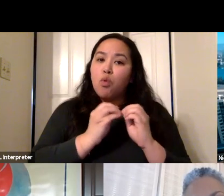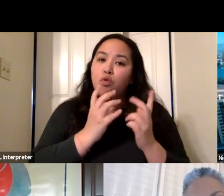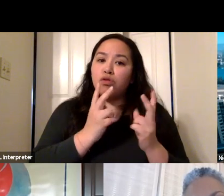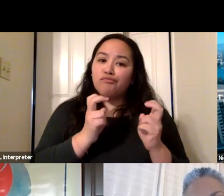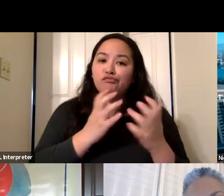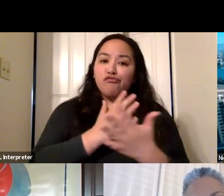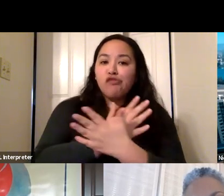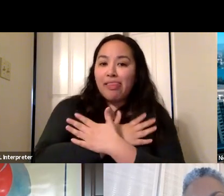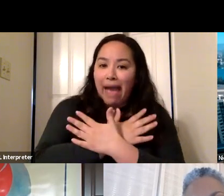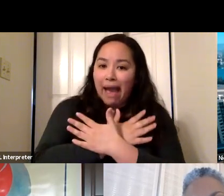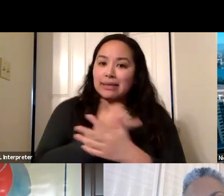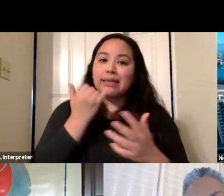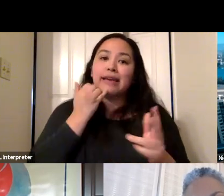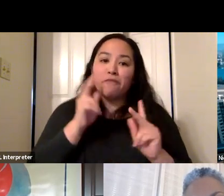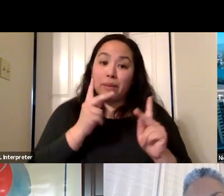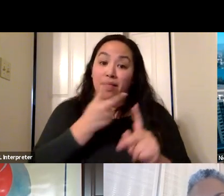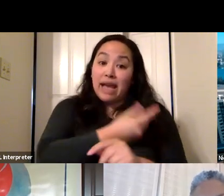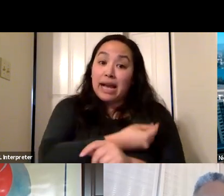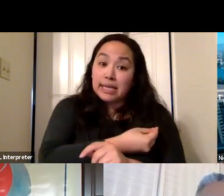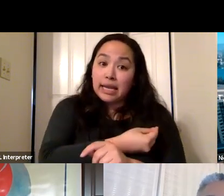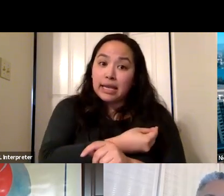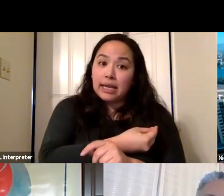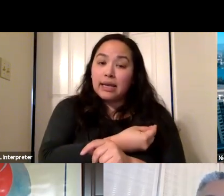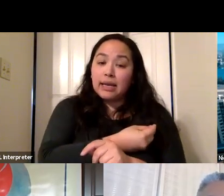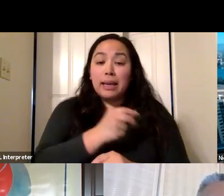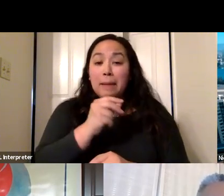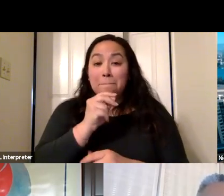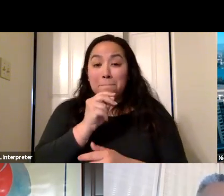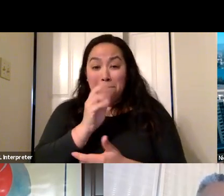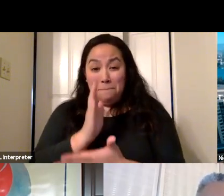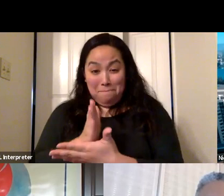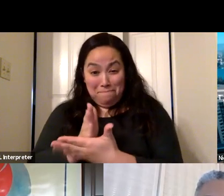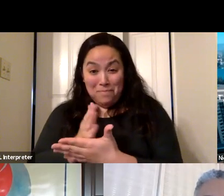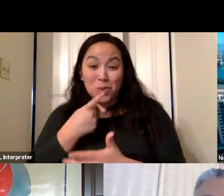if people are vaccinated. I don't think there's a middle ground, but I may have missed it.